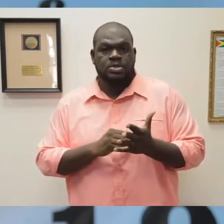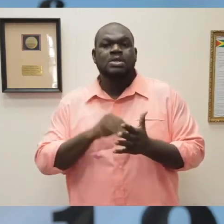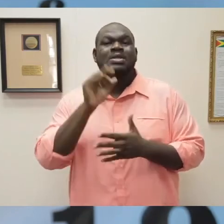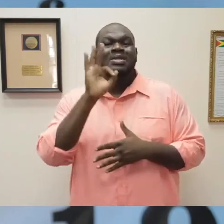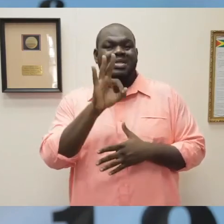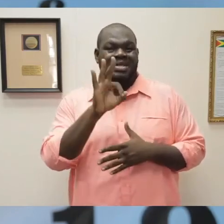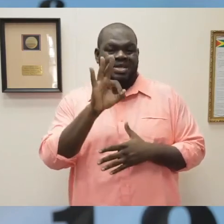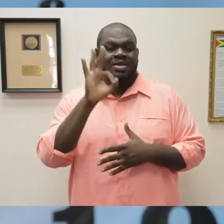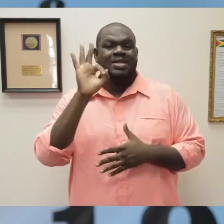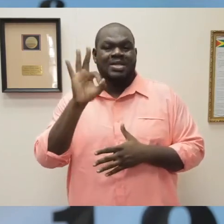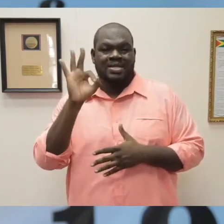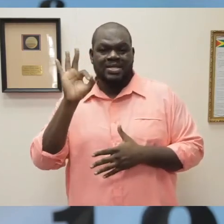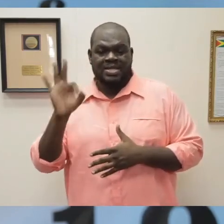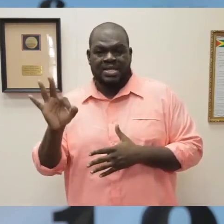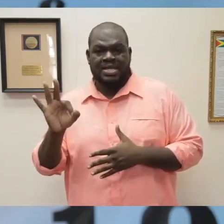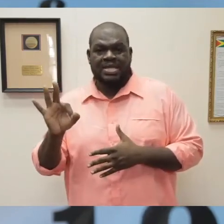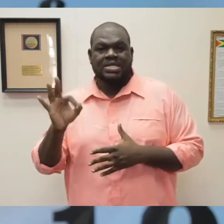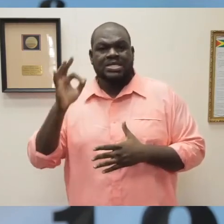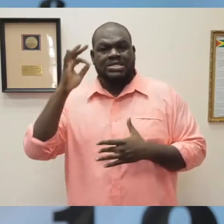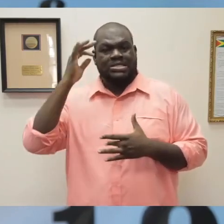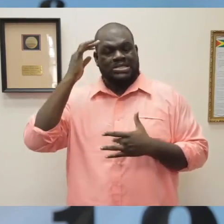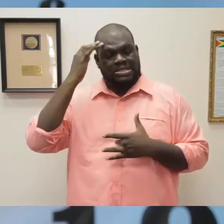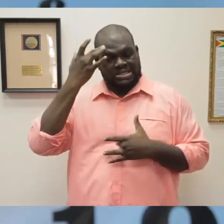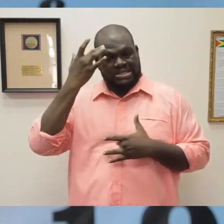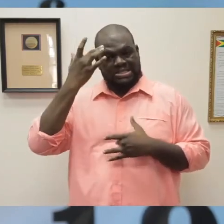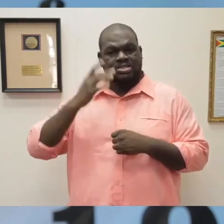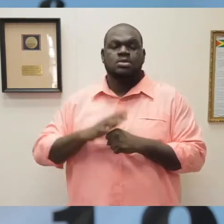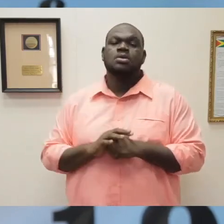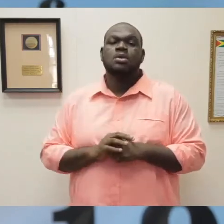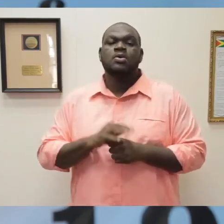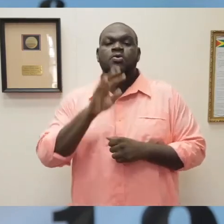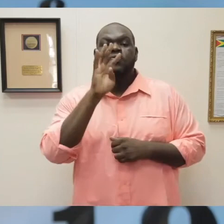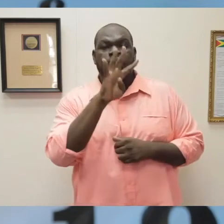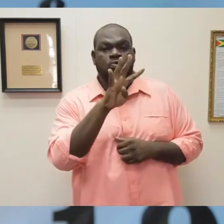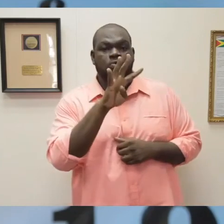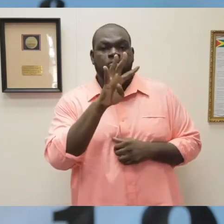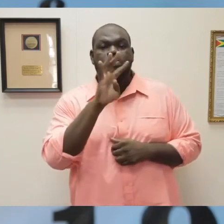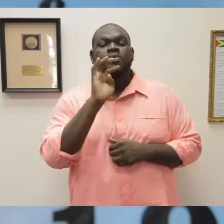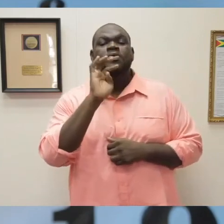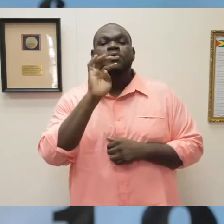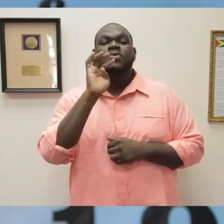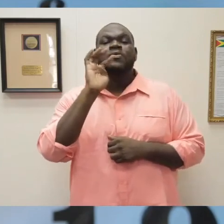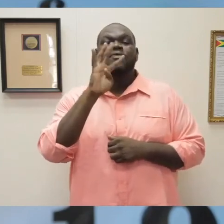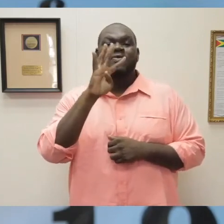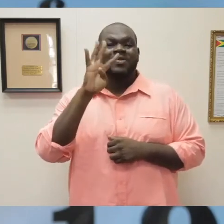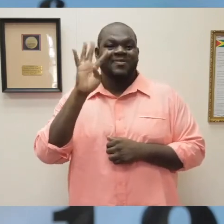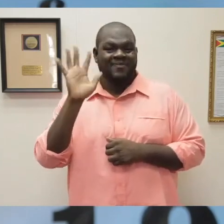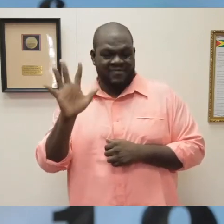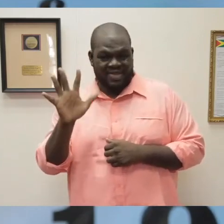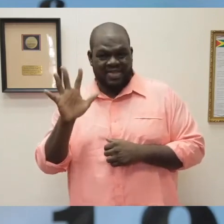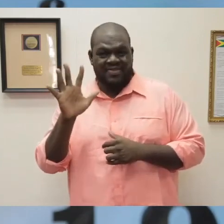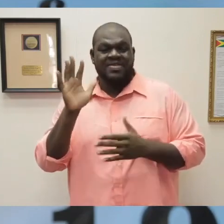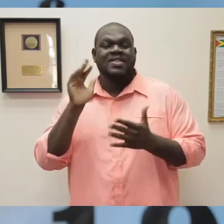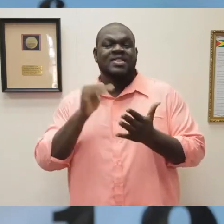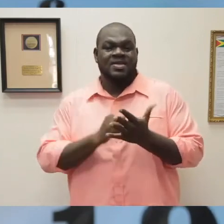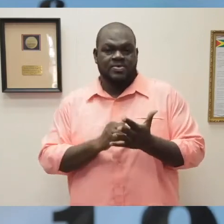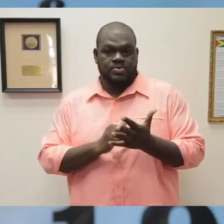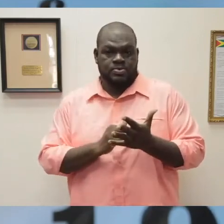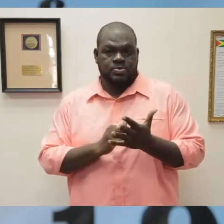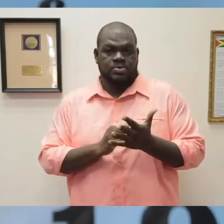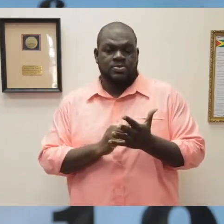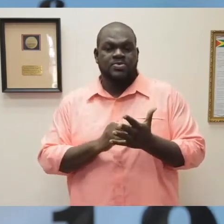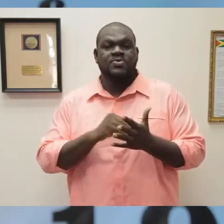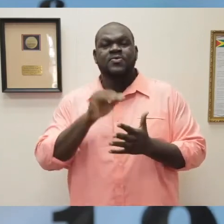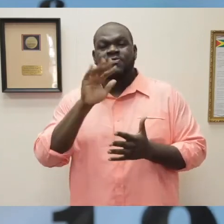445,535 deaths. In the region of the Americas,